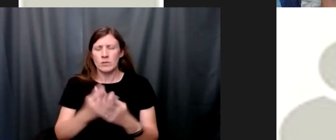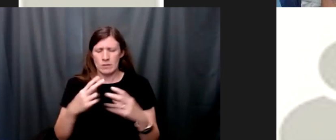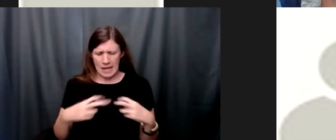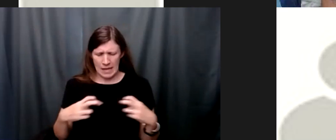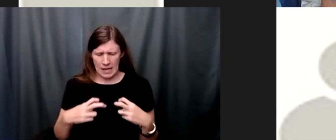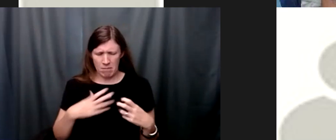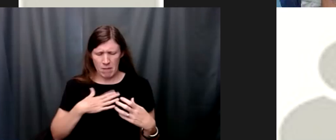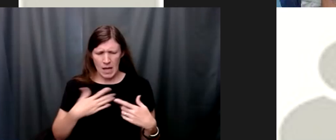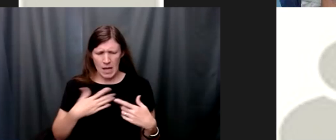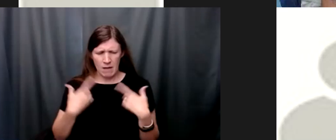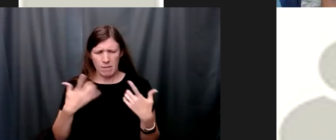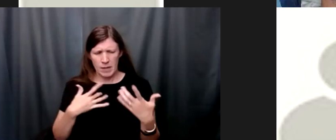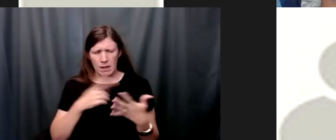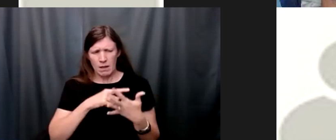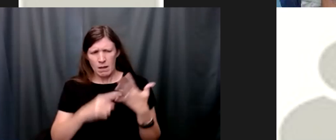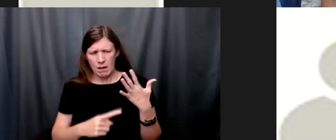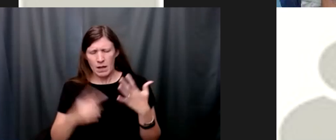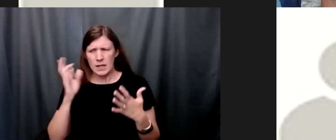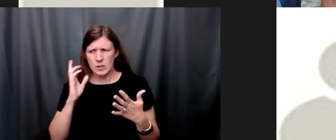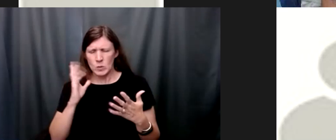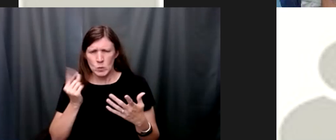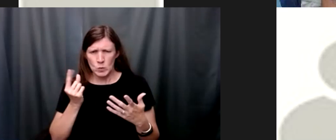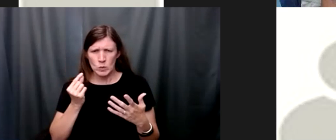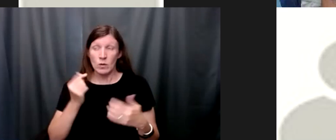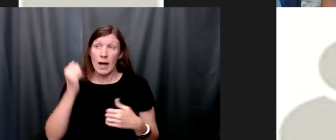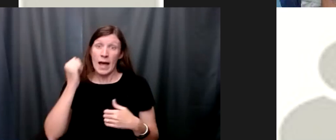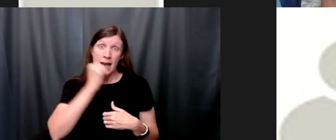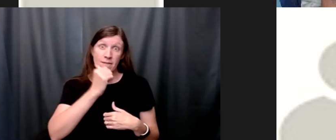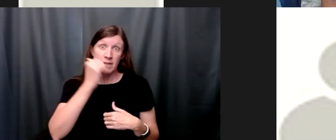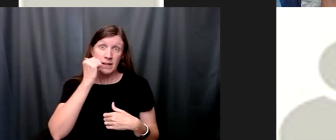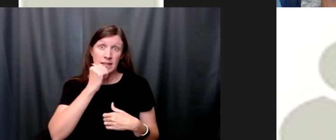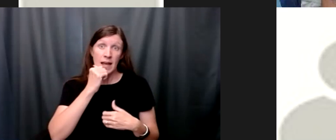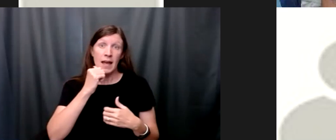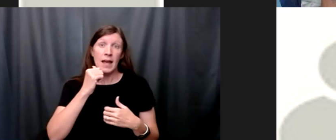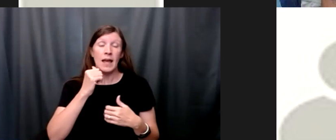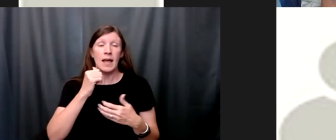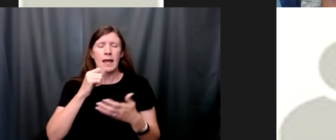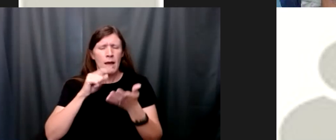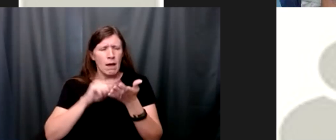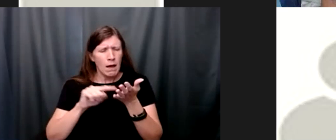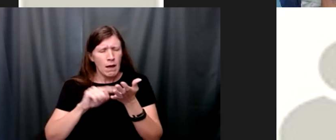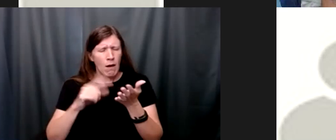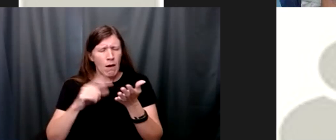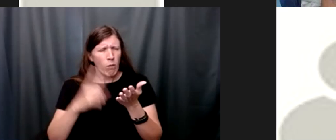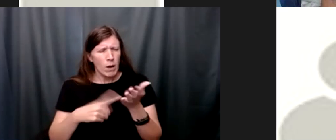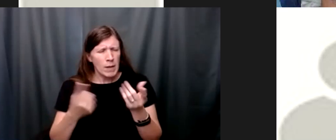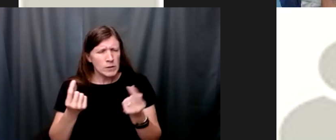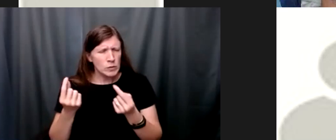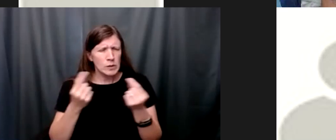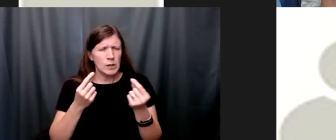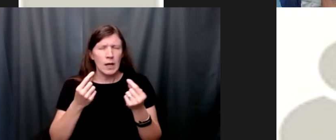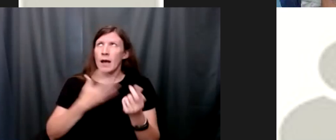steps and then working the steps means every day you're taking inventory every day you're confessing to god into one other